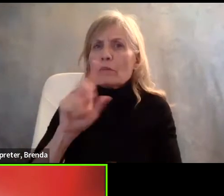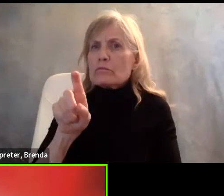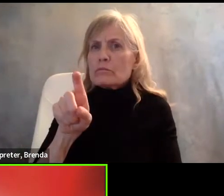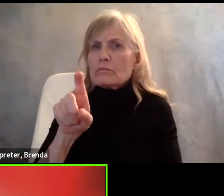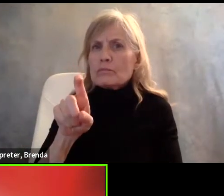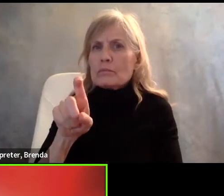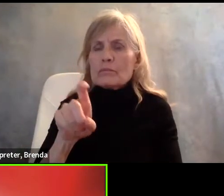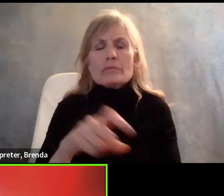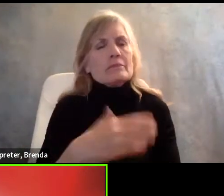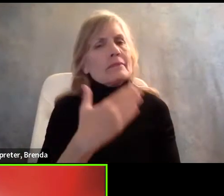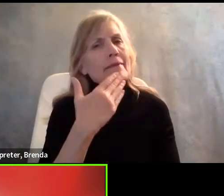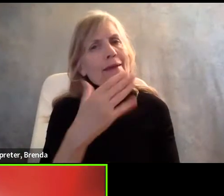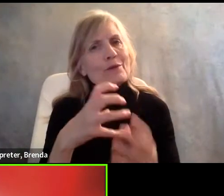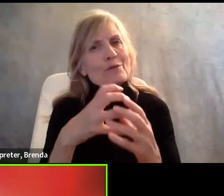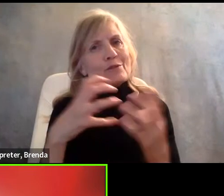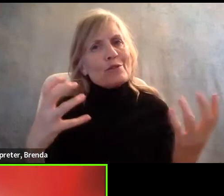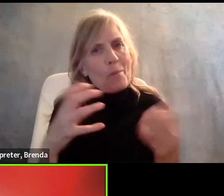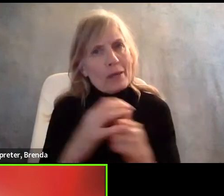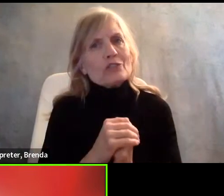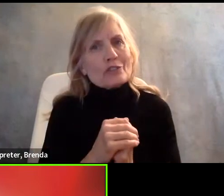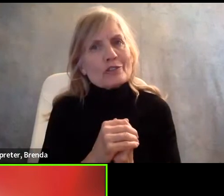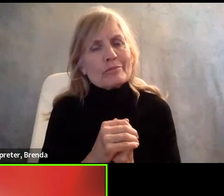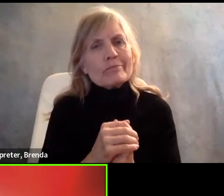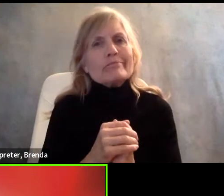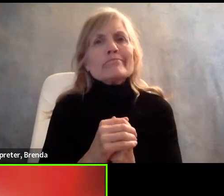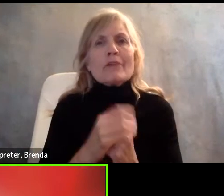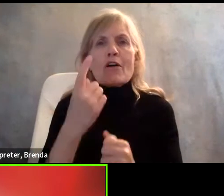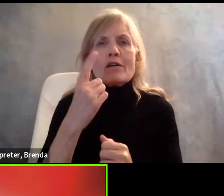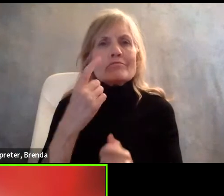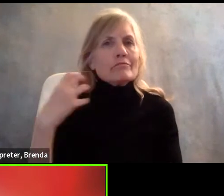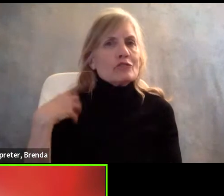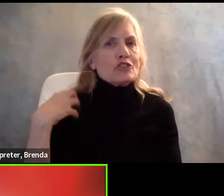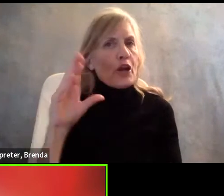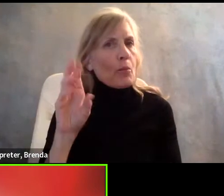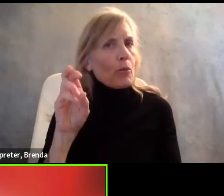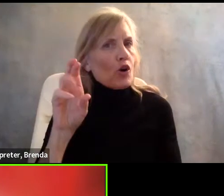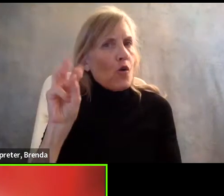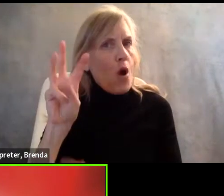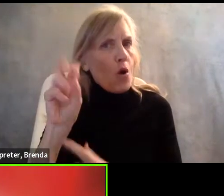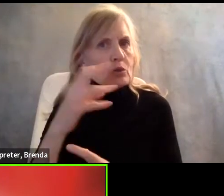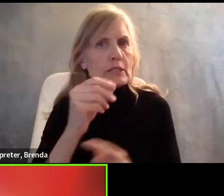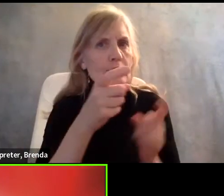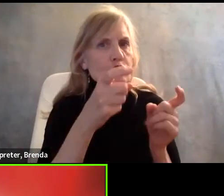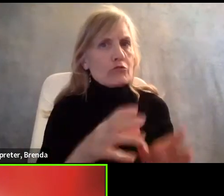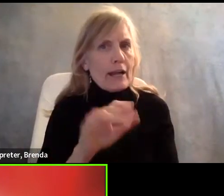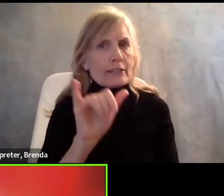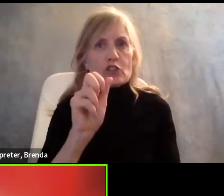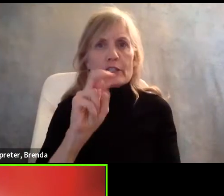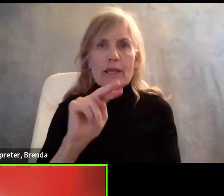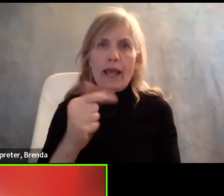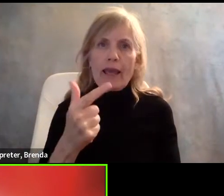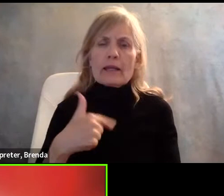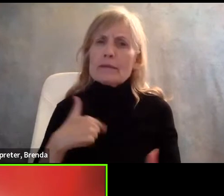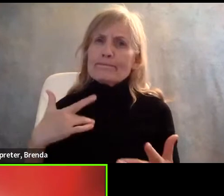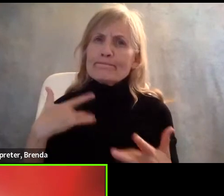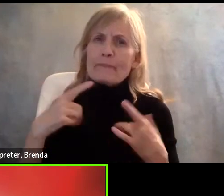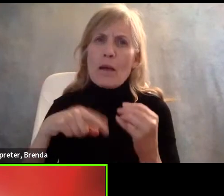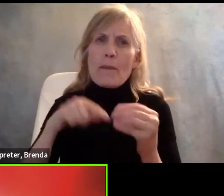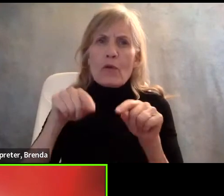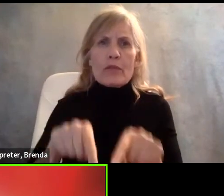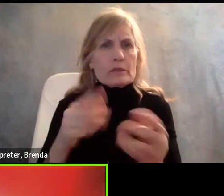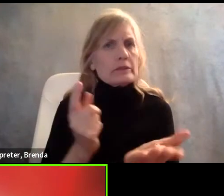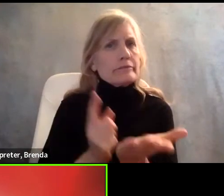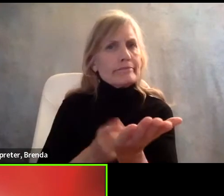Thank you so much, Chair Burroughs and Director Yang for having me, and I'm really looking forward to this conversation. In terms of older